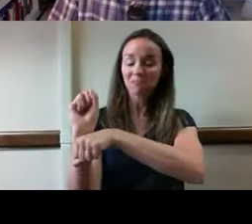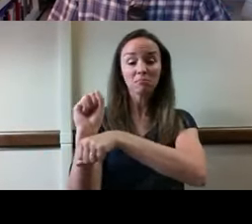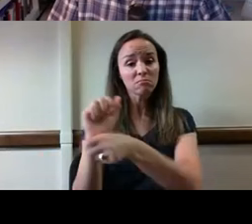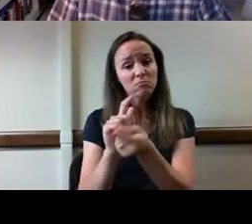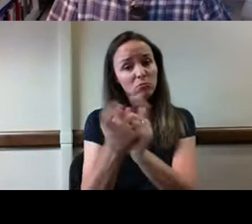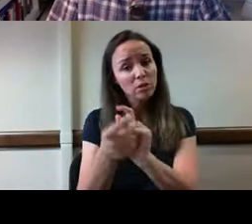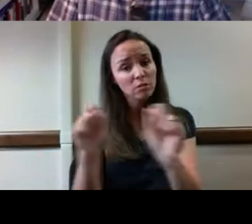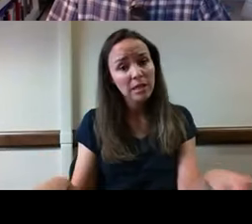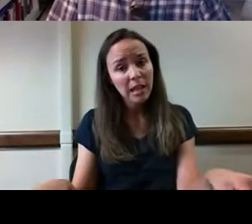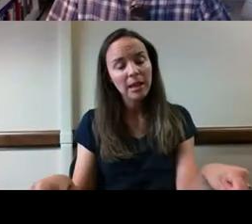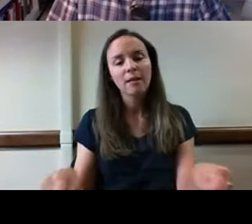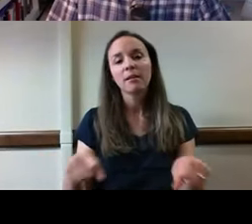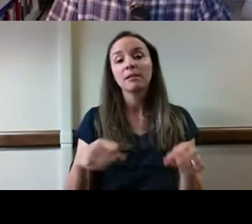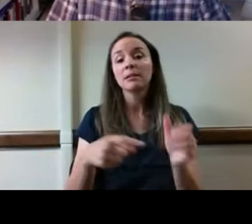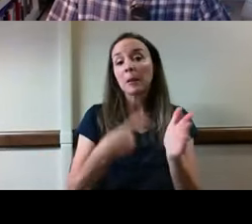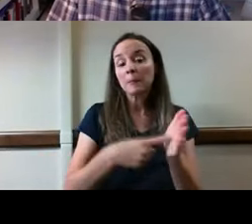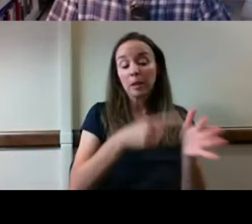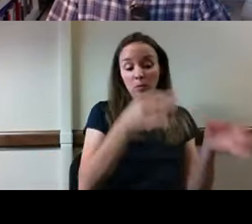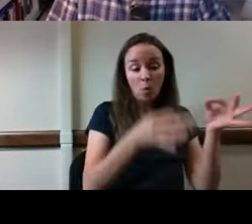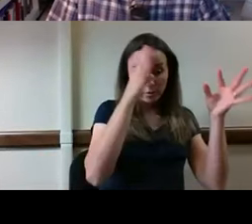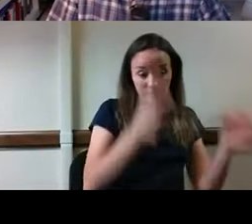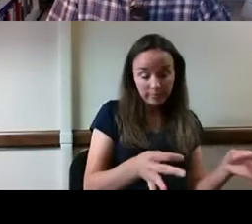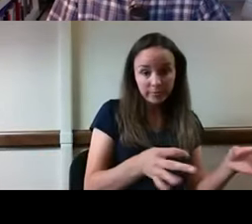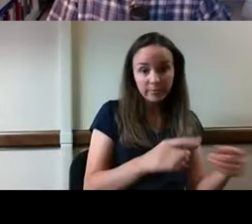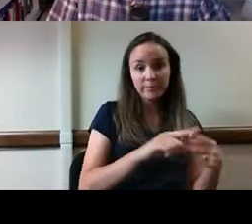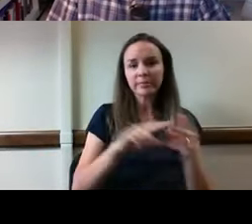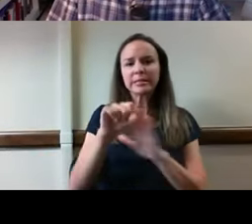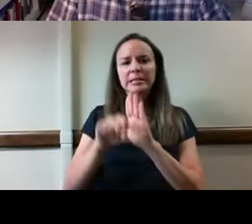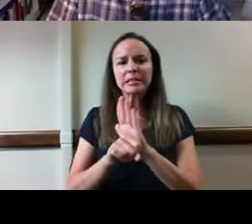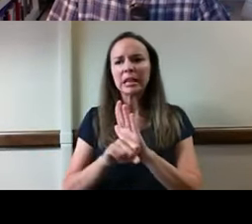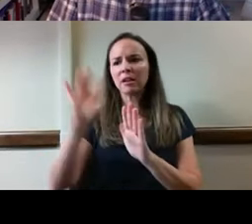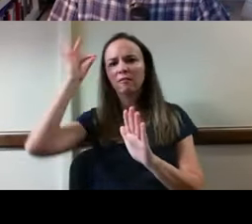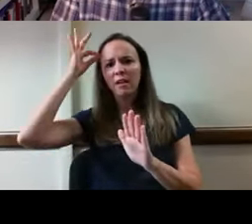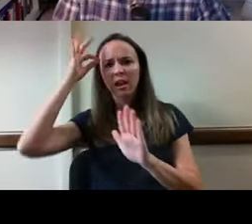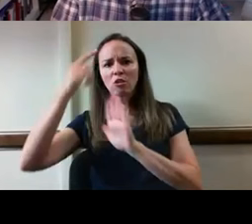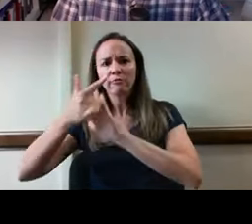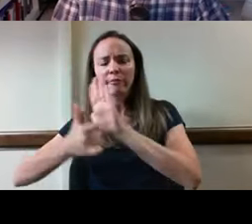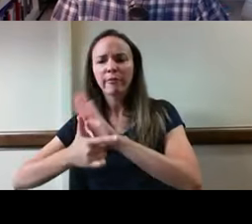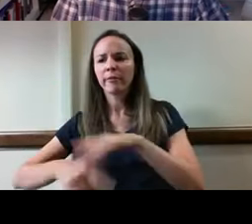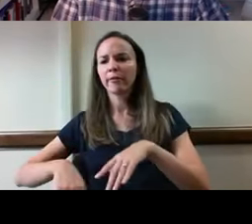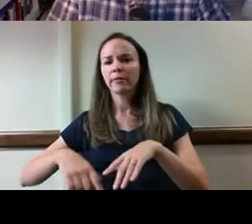blending of court decisions, state and federal statutes, regulations, and procedures.